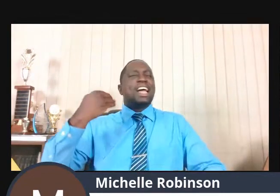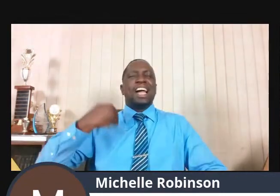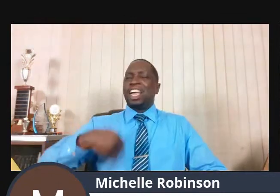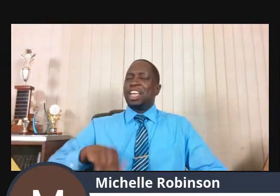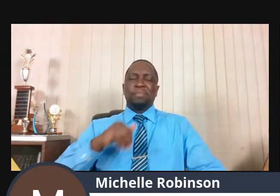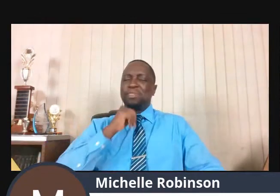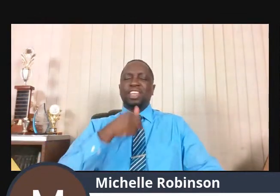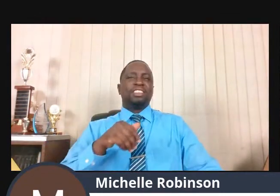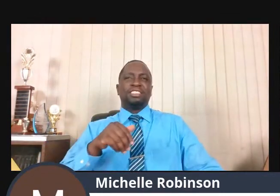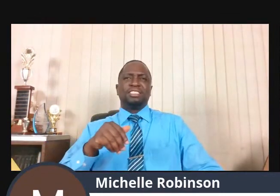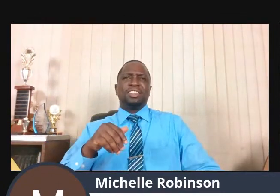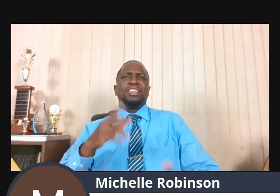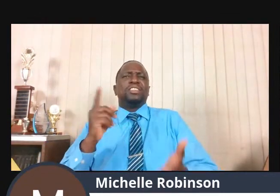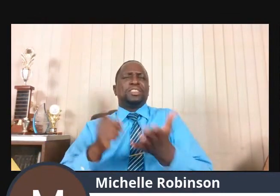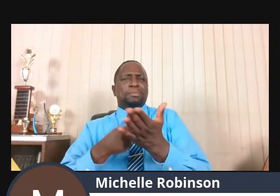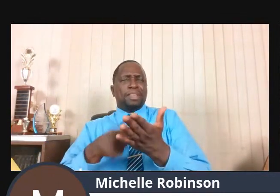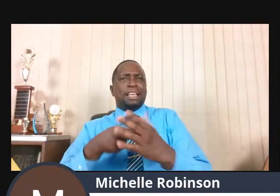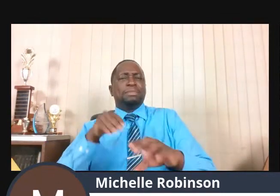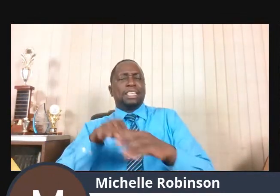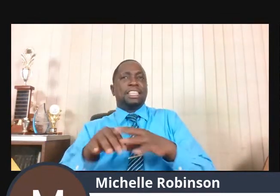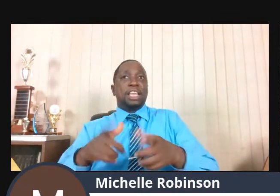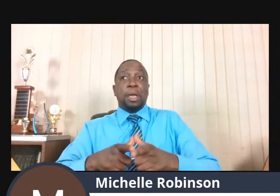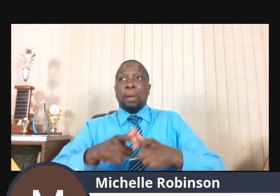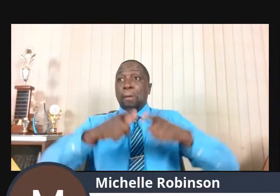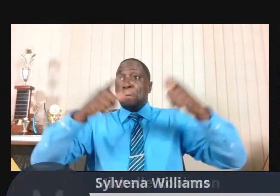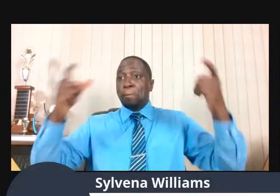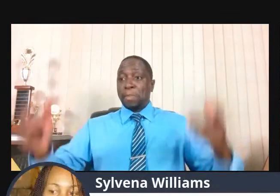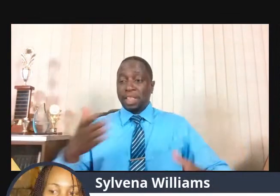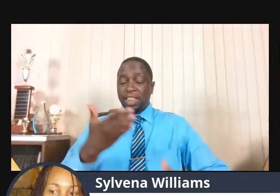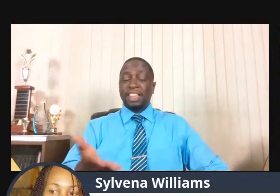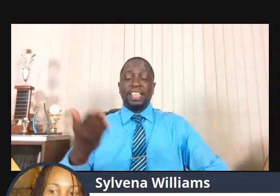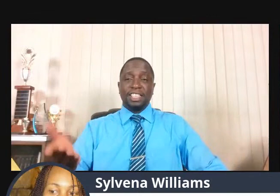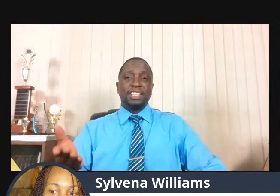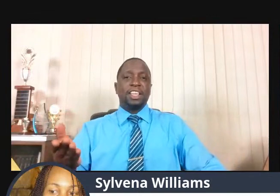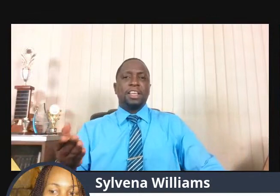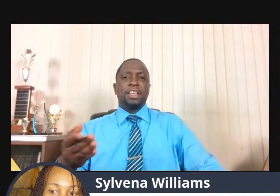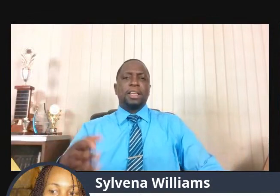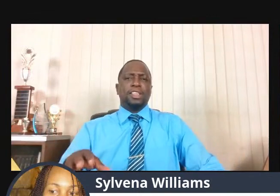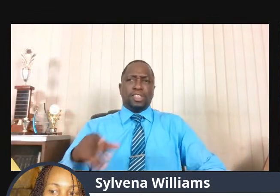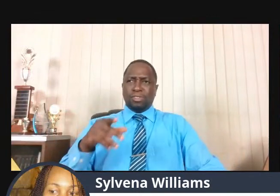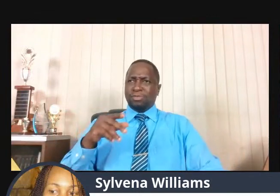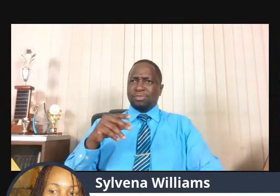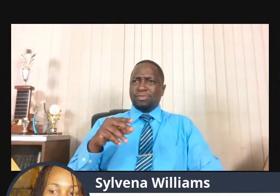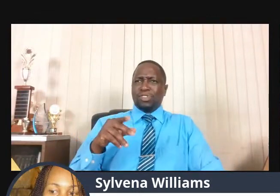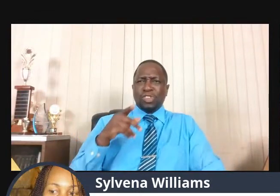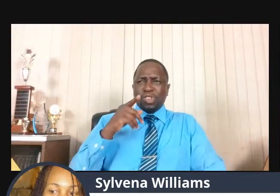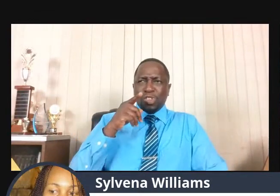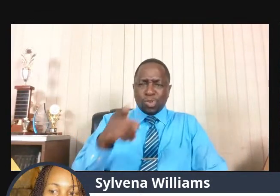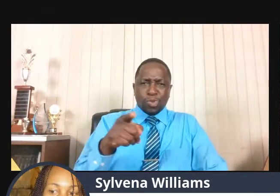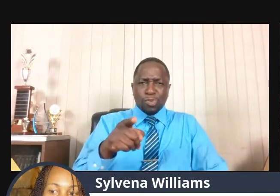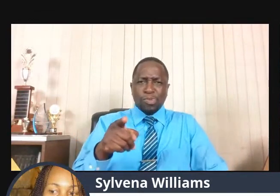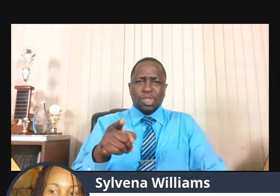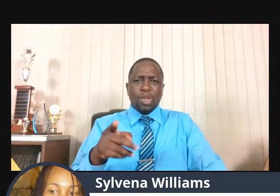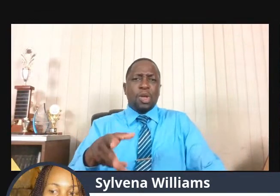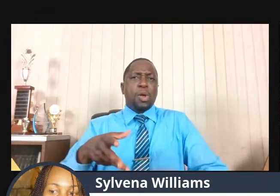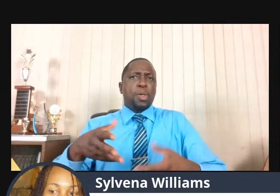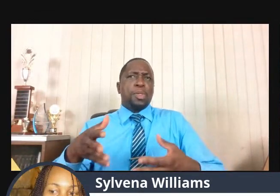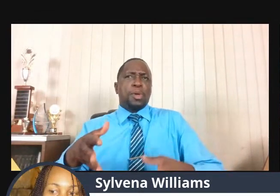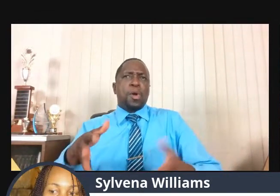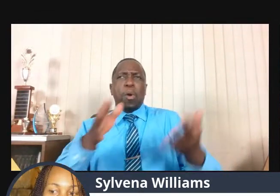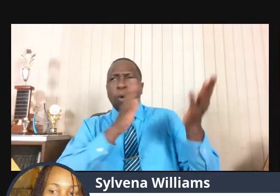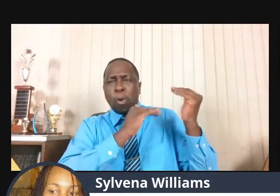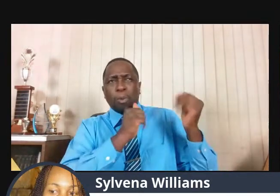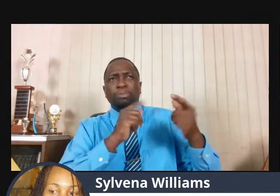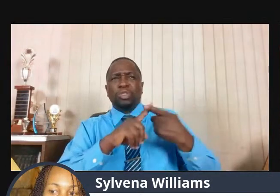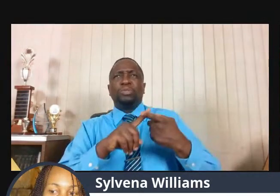Elijah, you were hoping to convert the entire camp of Jerusalem. You're hoping to convert